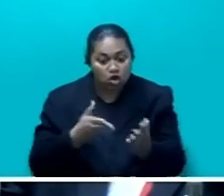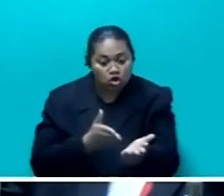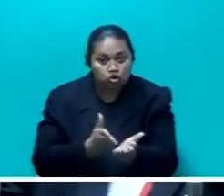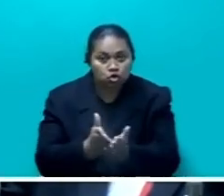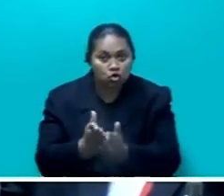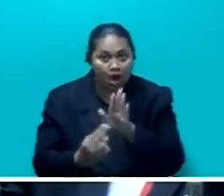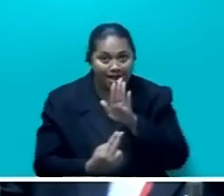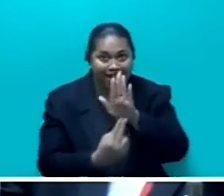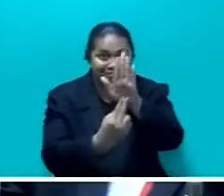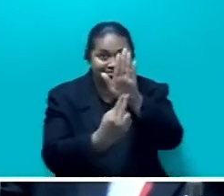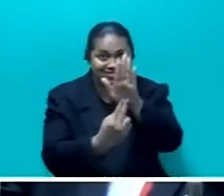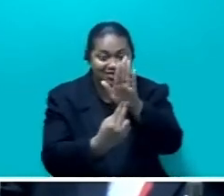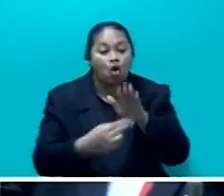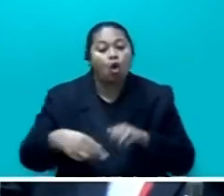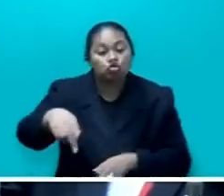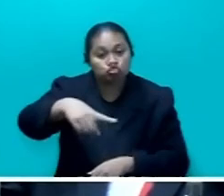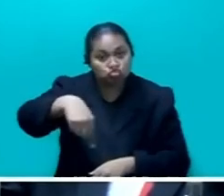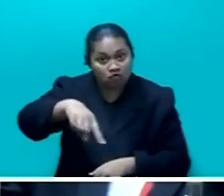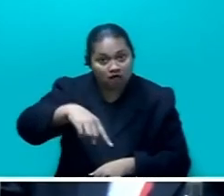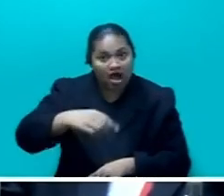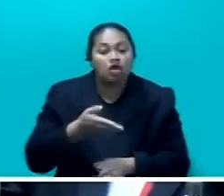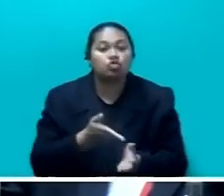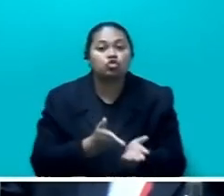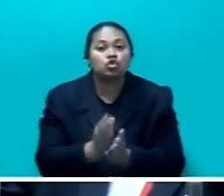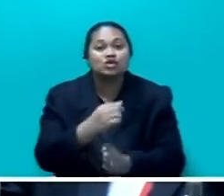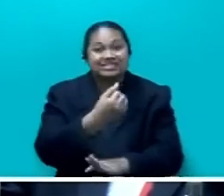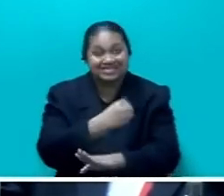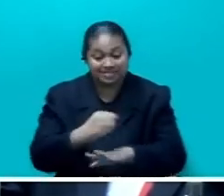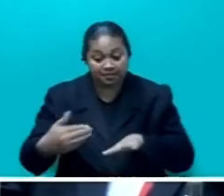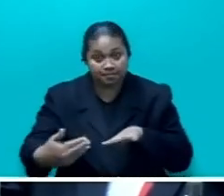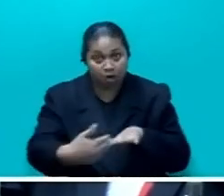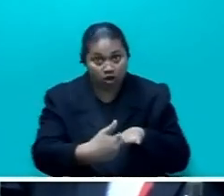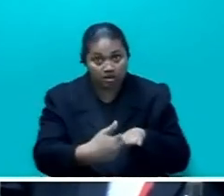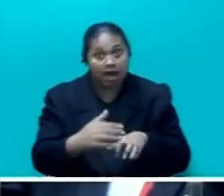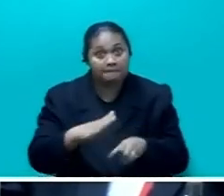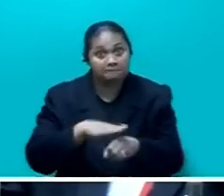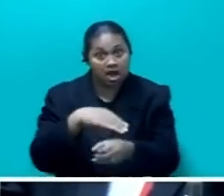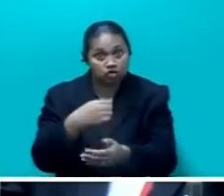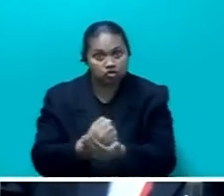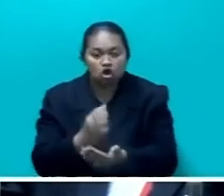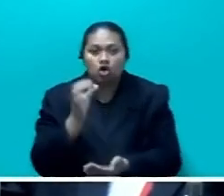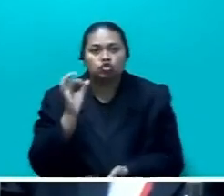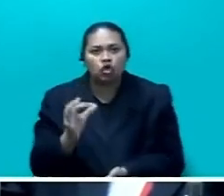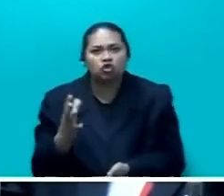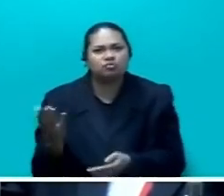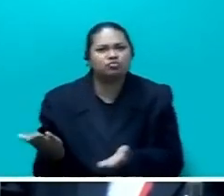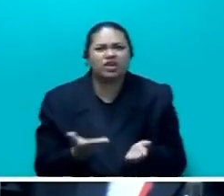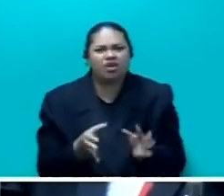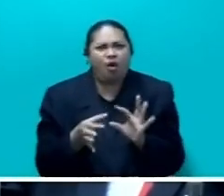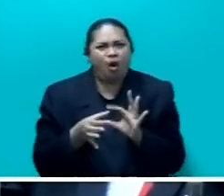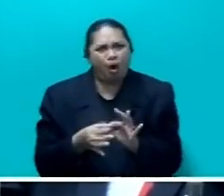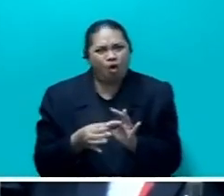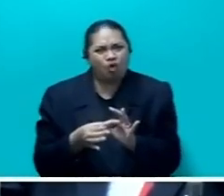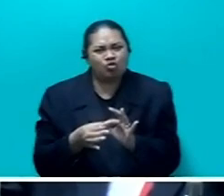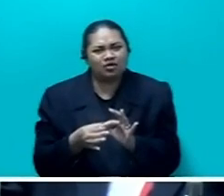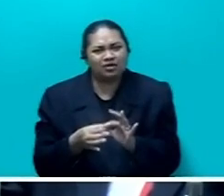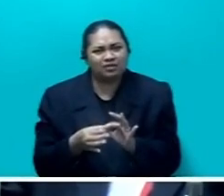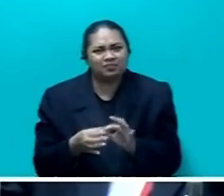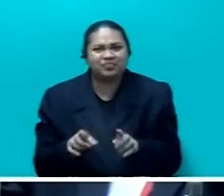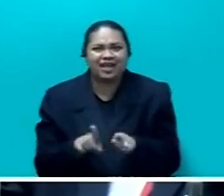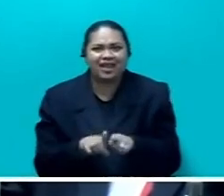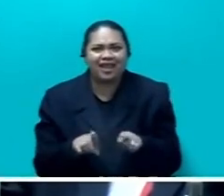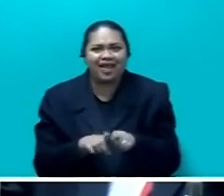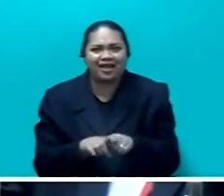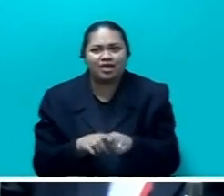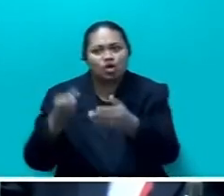our support to make sure that they do not come with the usual shenanigans that people bring